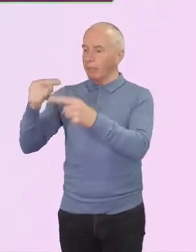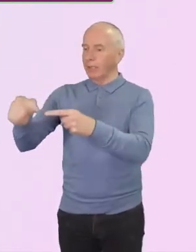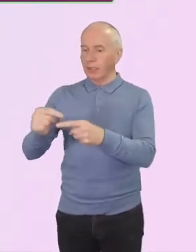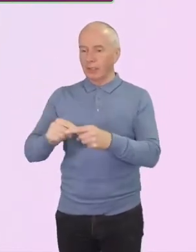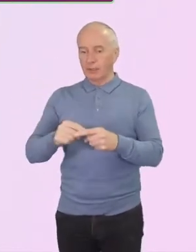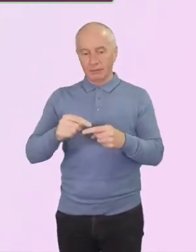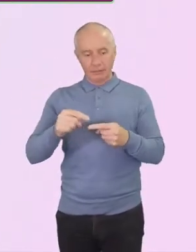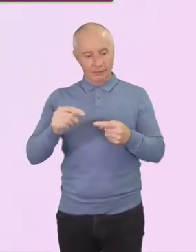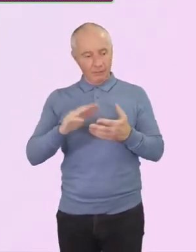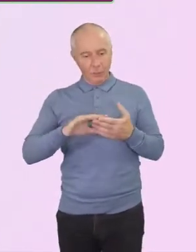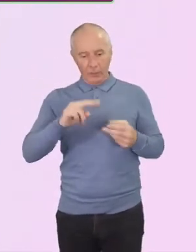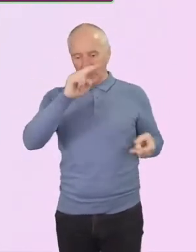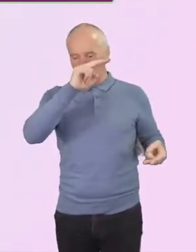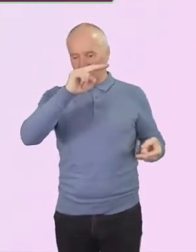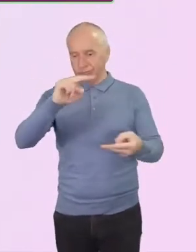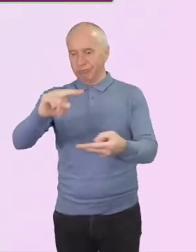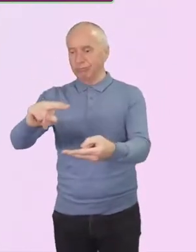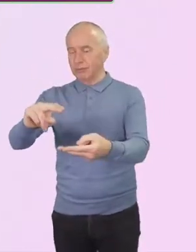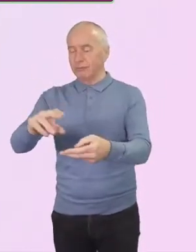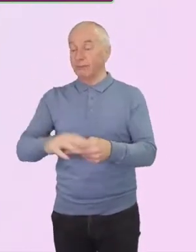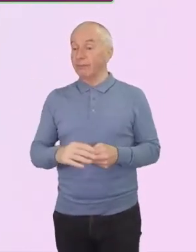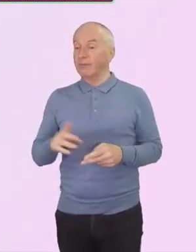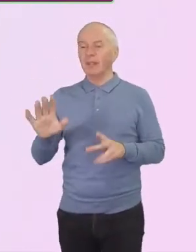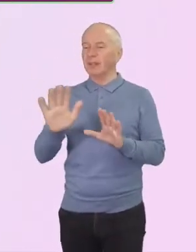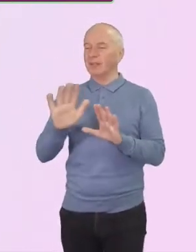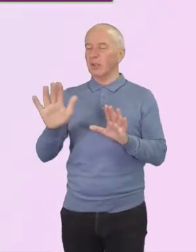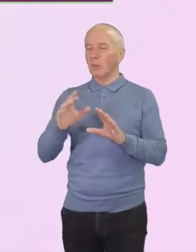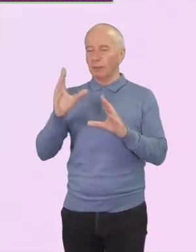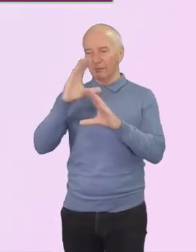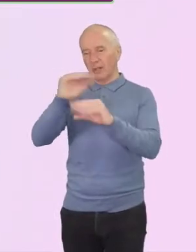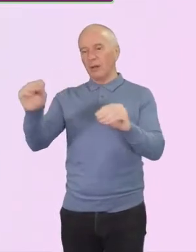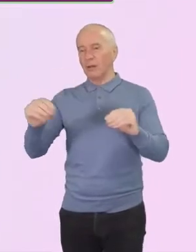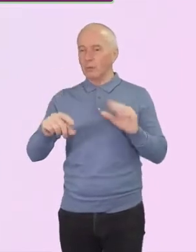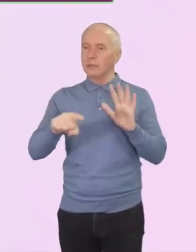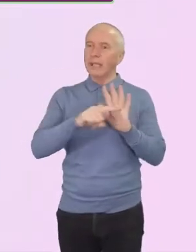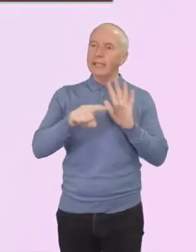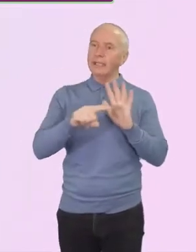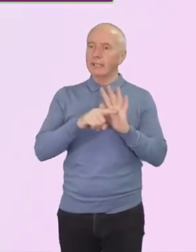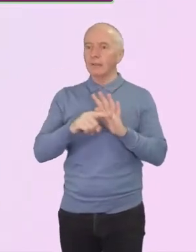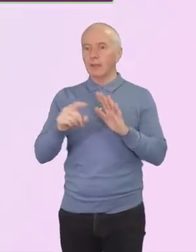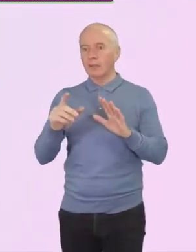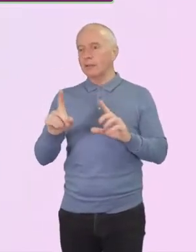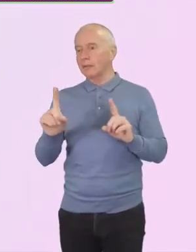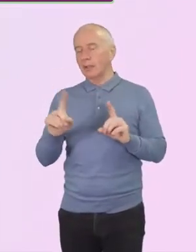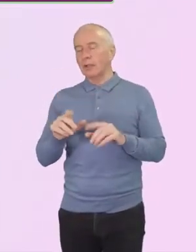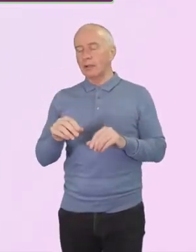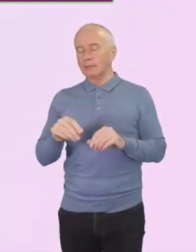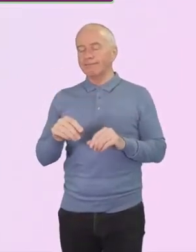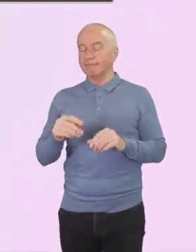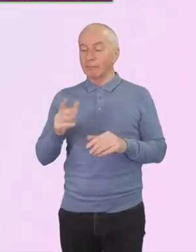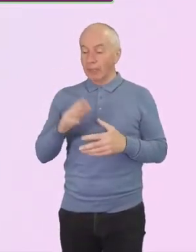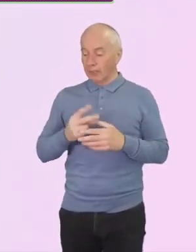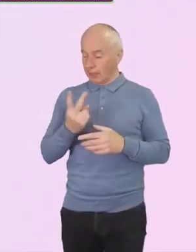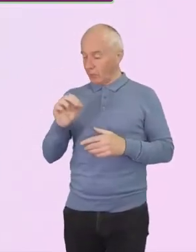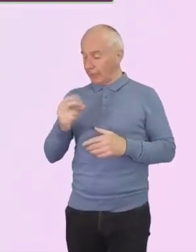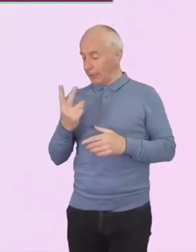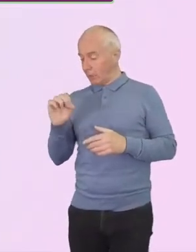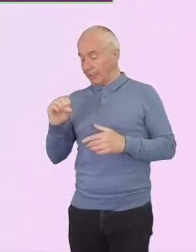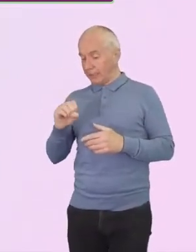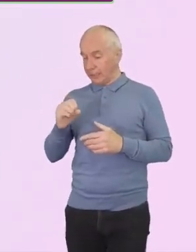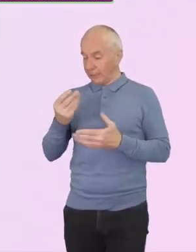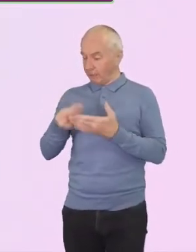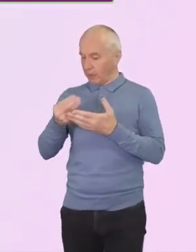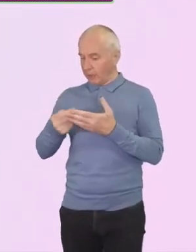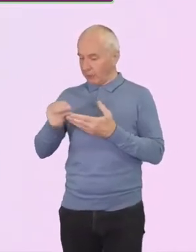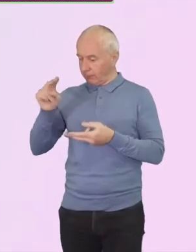I don't want to finish on a negative note and want to thank you that despite the shortfall in 2020, we have been